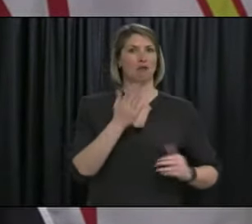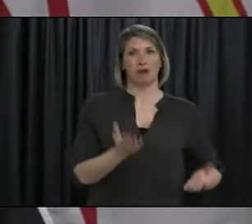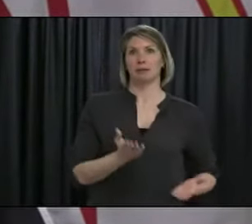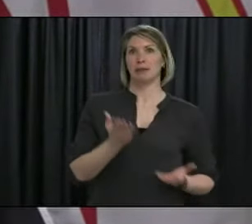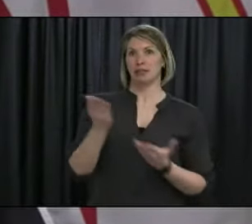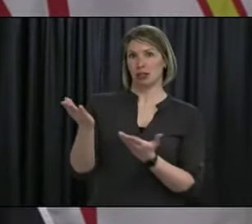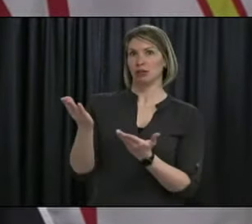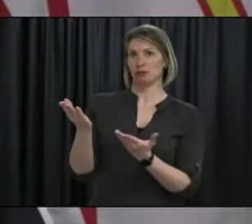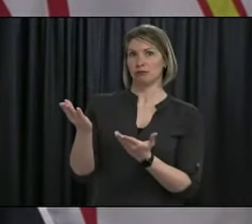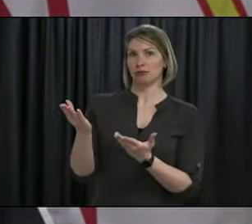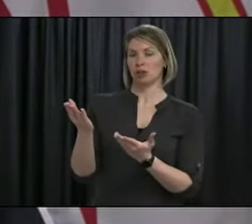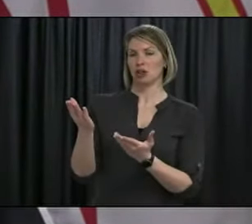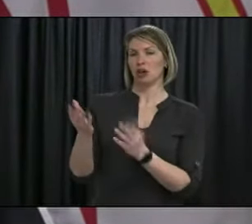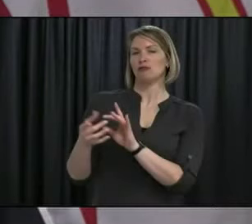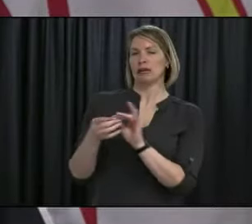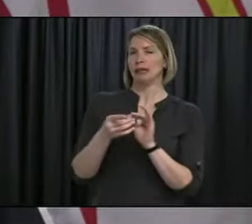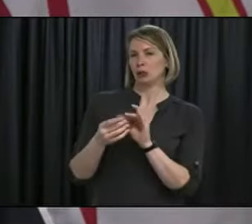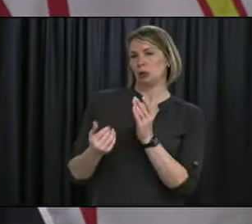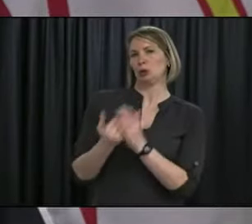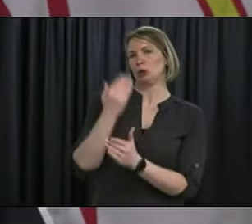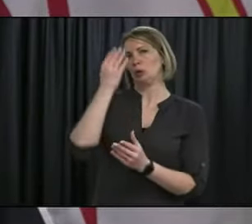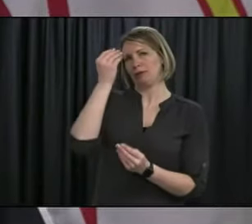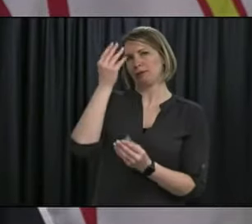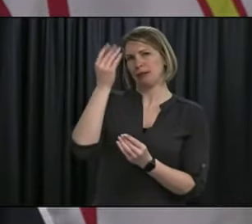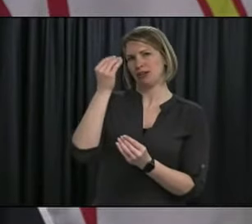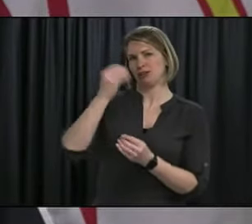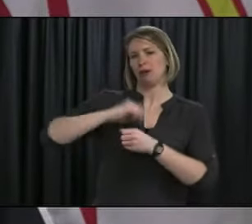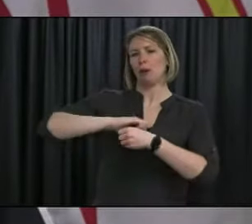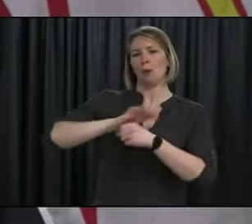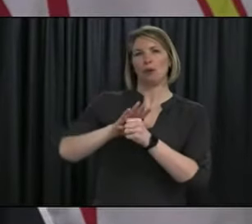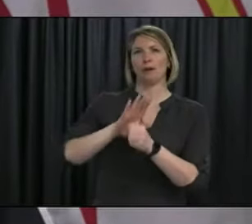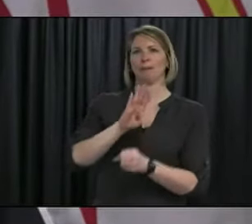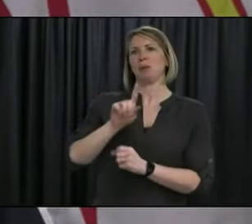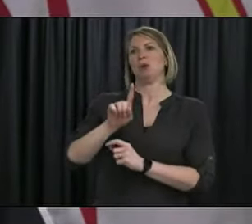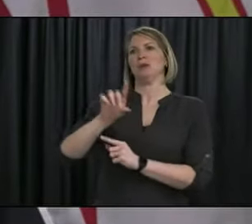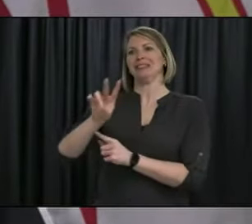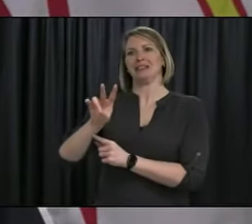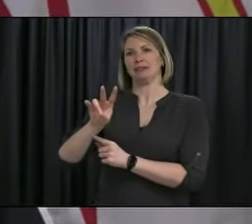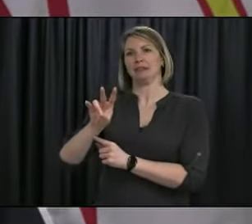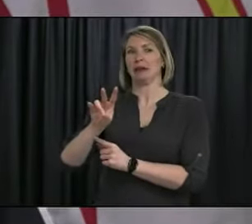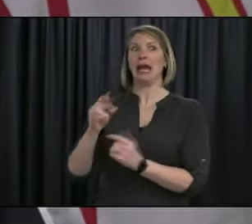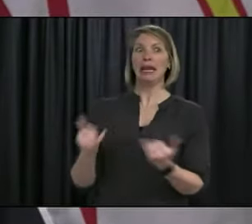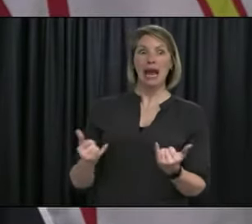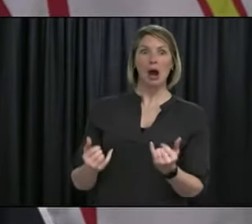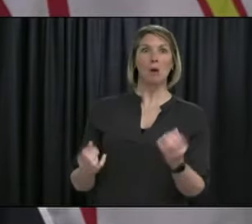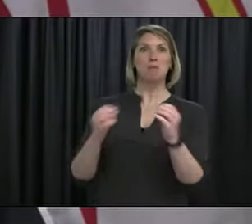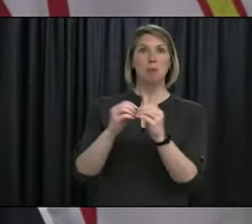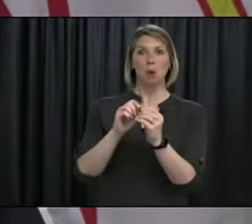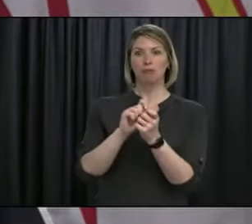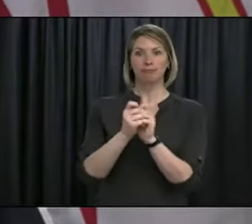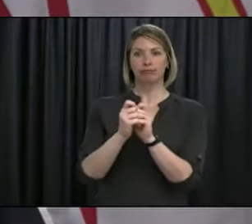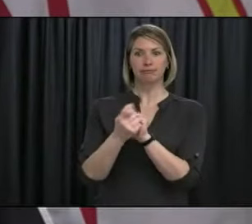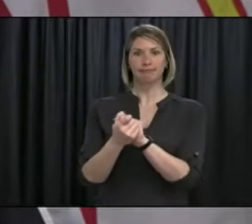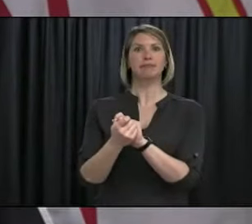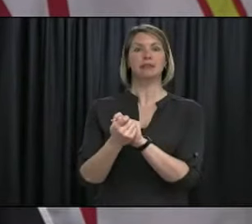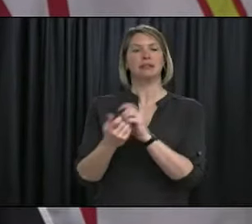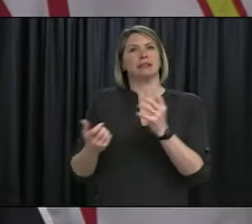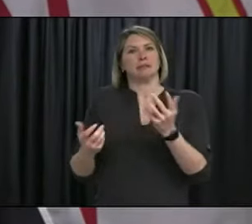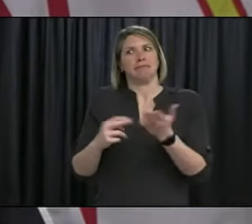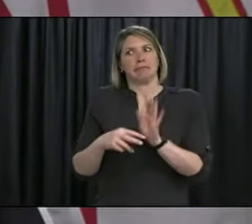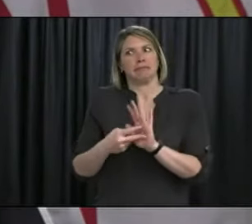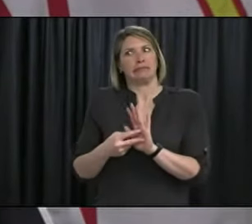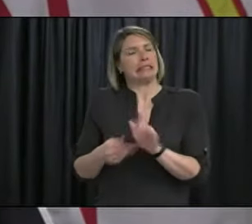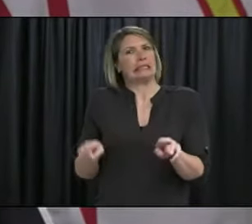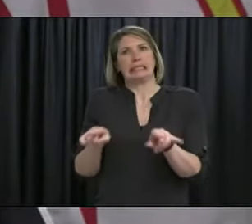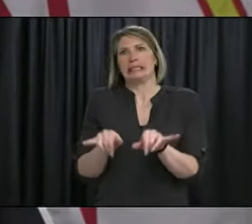that, um, on that knowledge. And so right now we certainly, um, we certainly are,